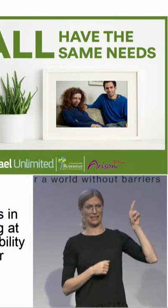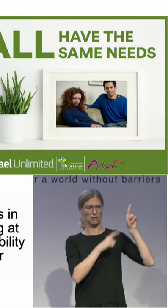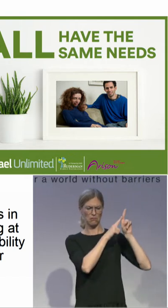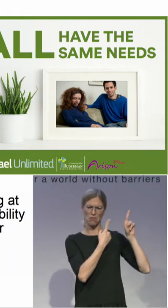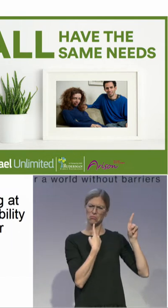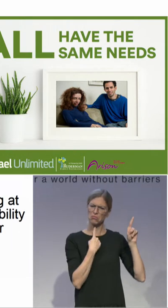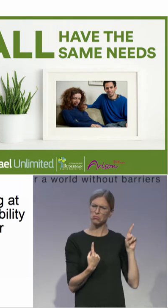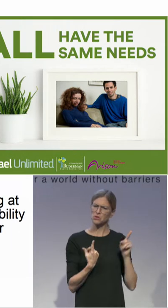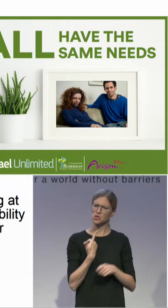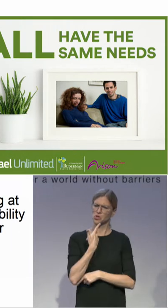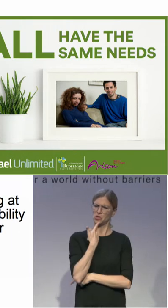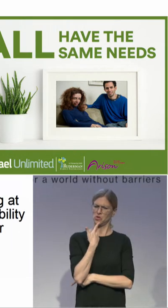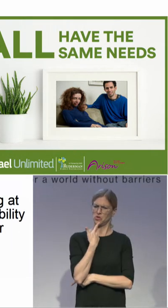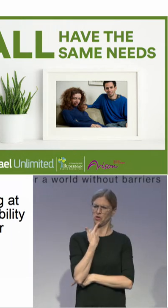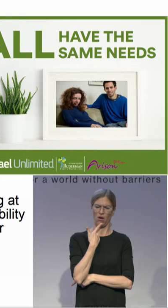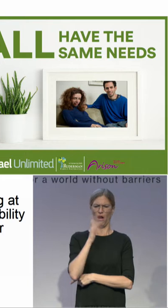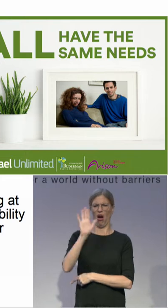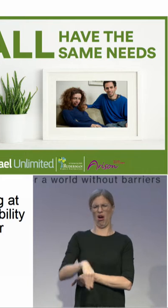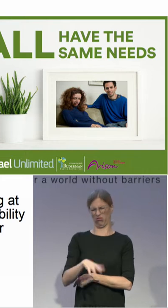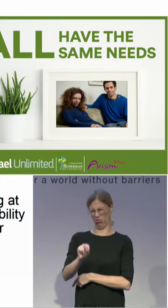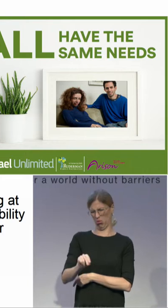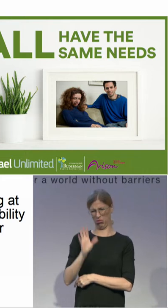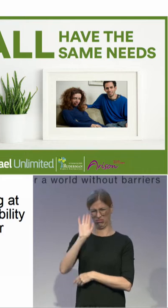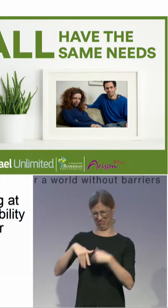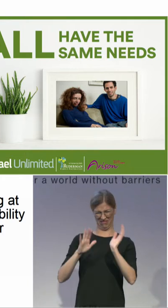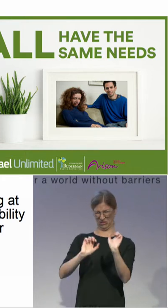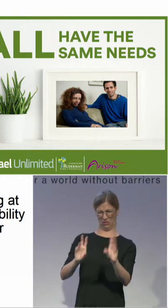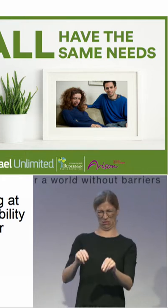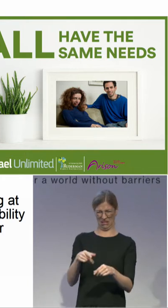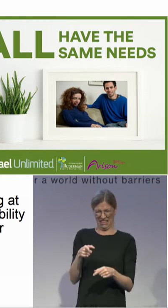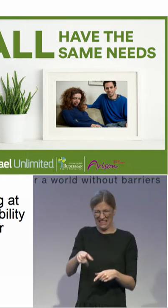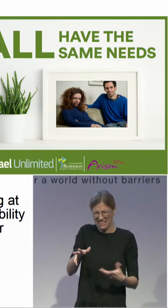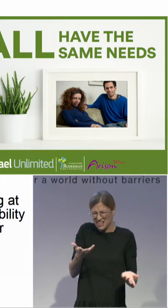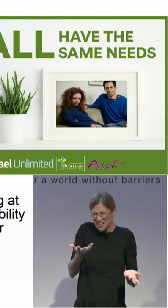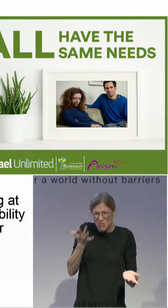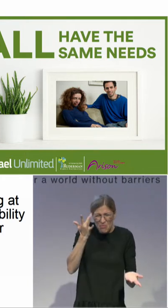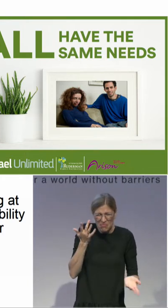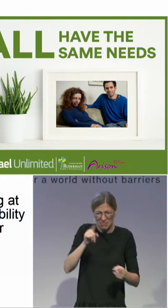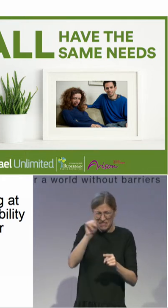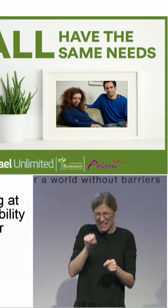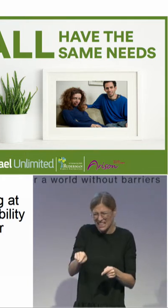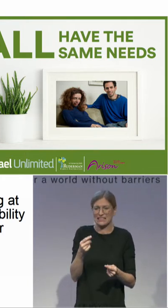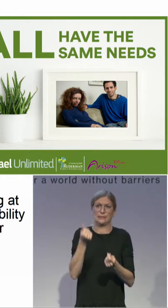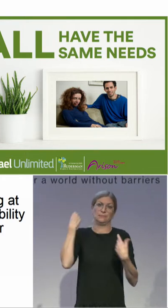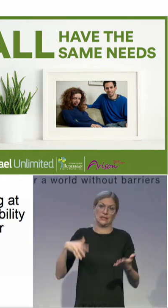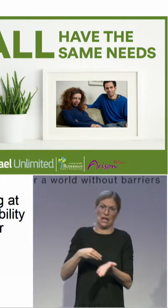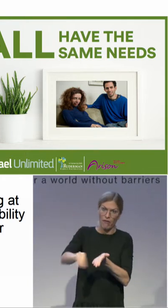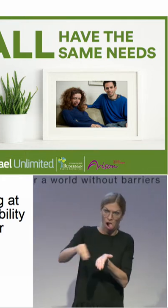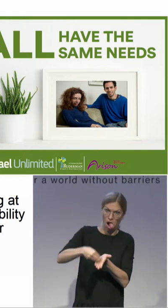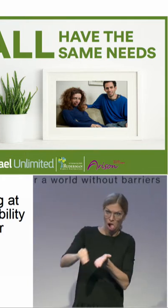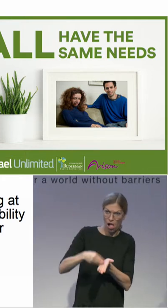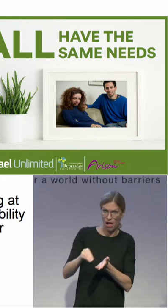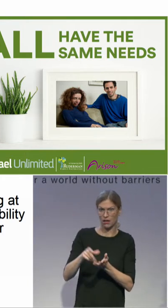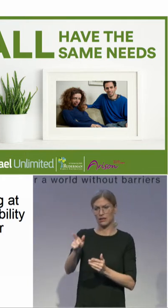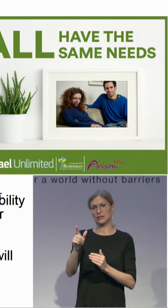no way, forget about it. People will cheat the system. It will cost way too much. It will cost much more than you